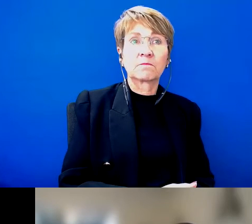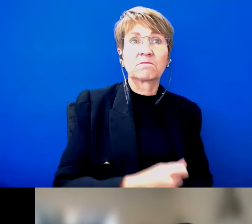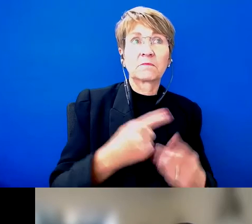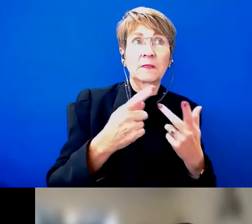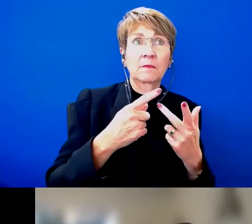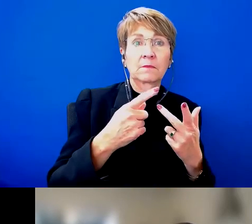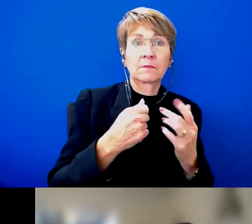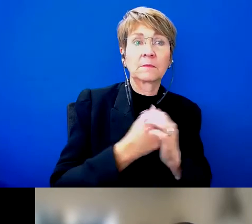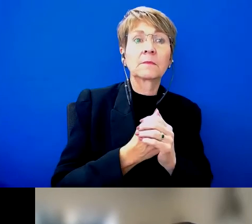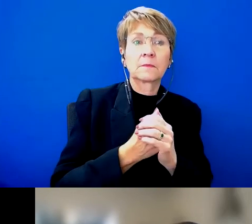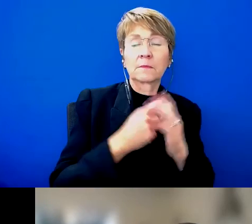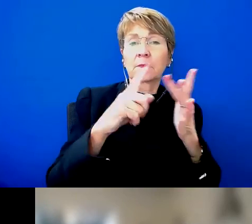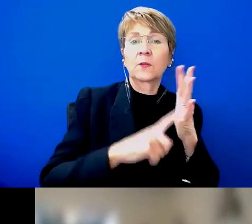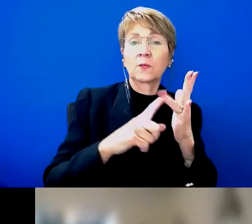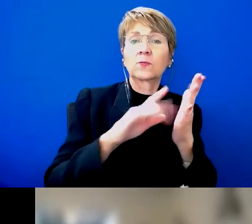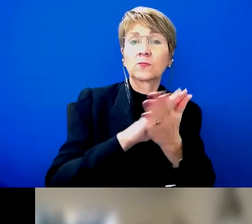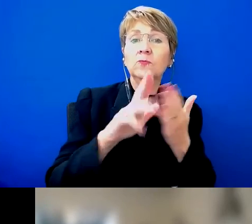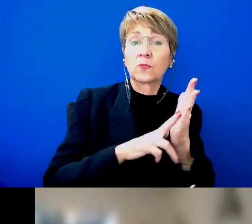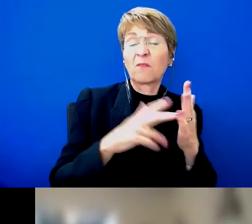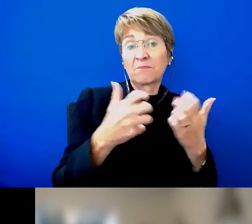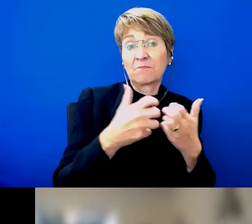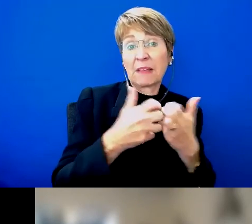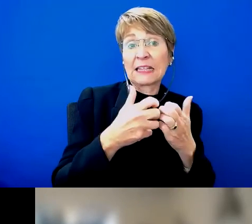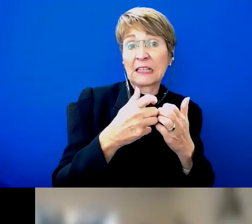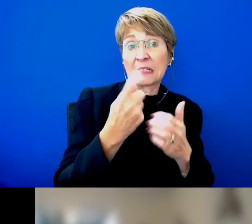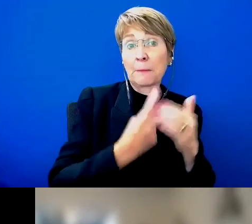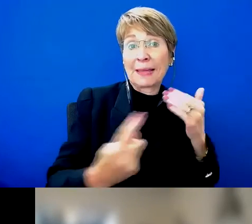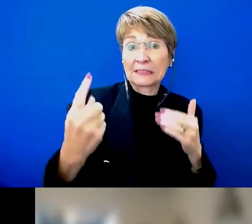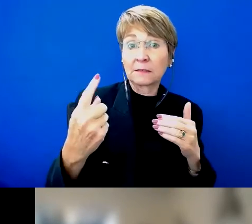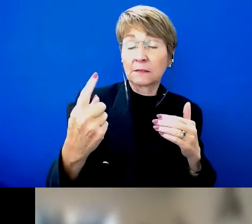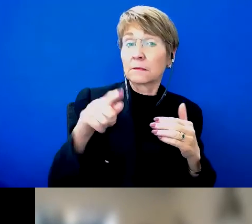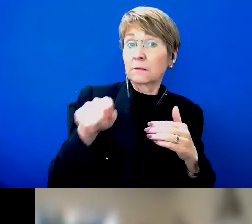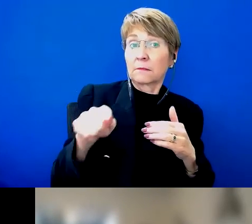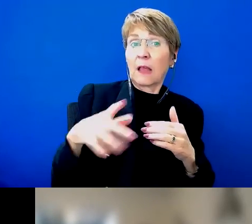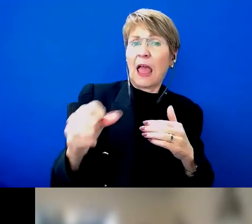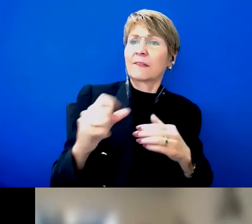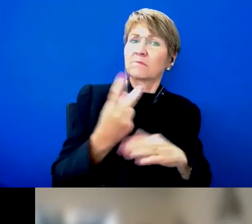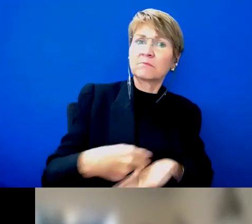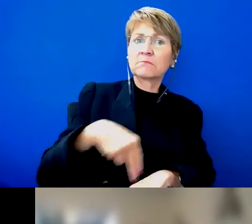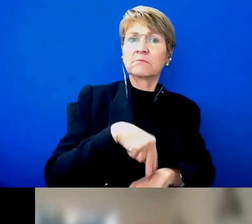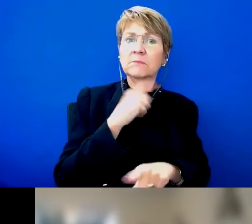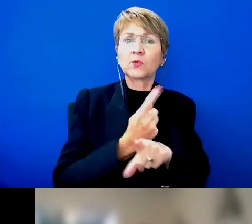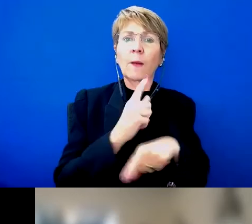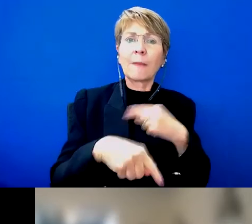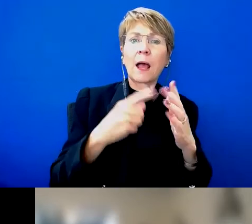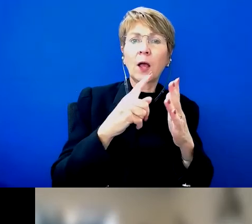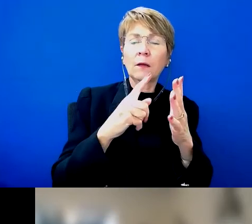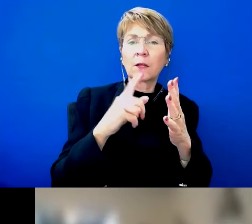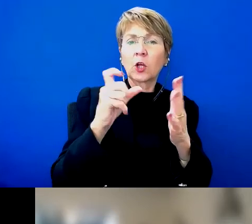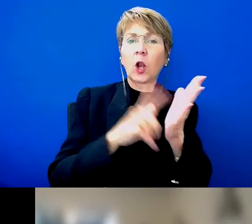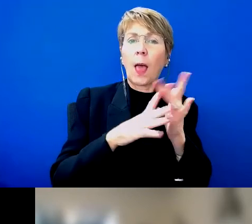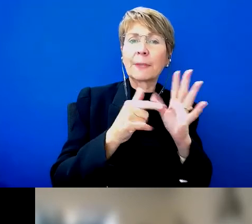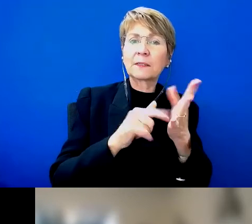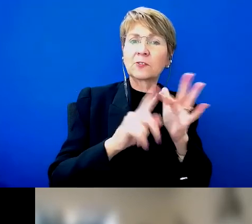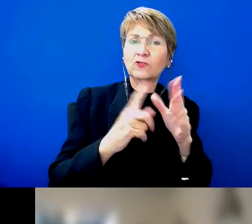at the moment and very many of them are standing around social issues like climate change and, in fact, the aged